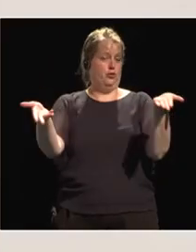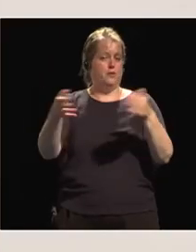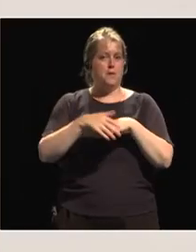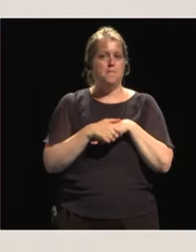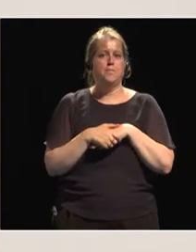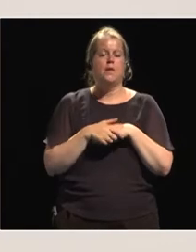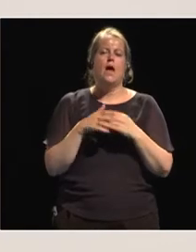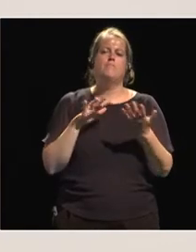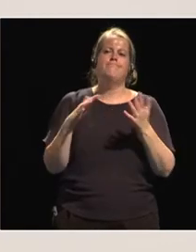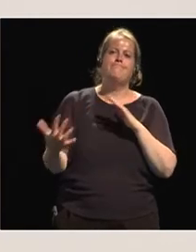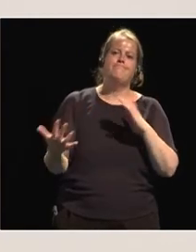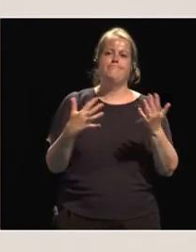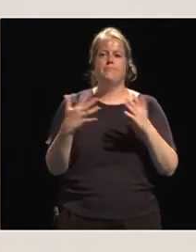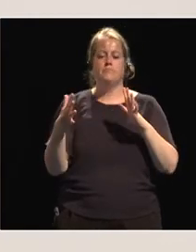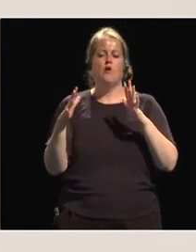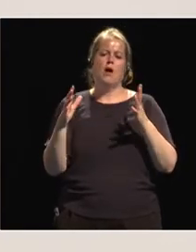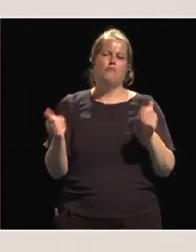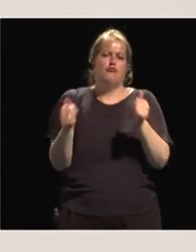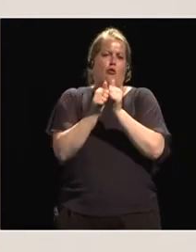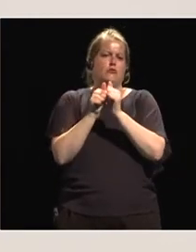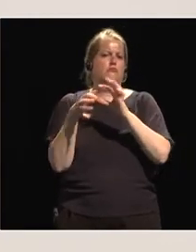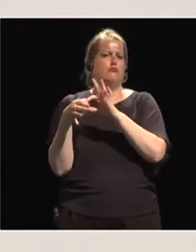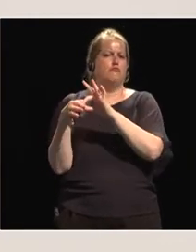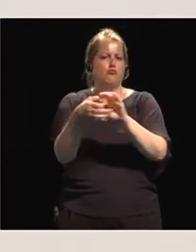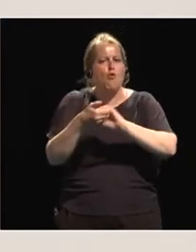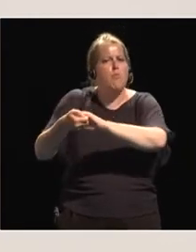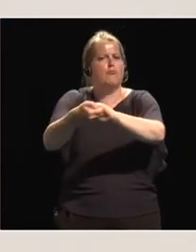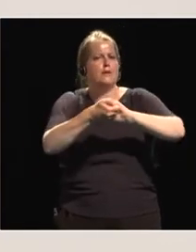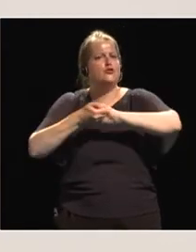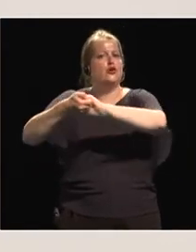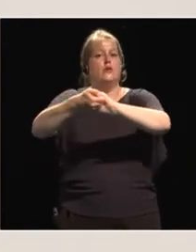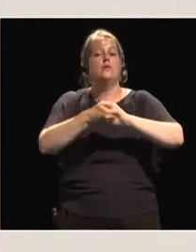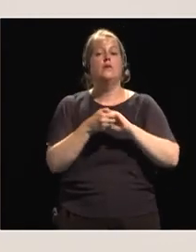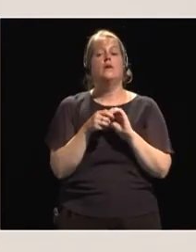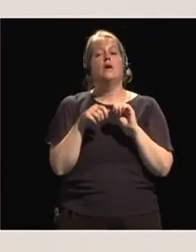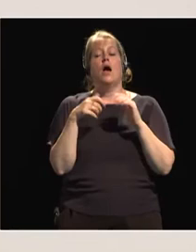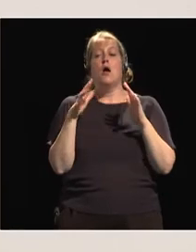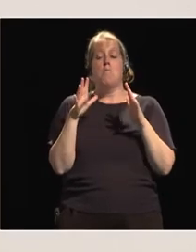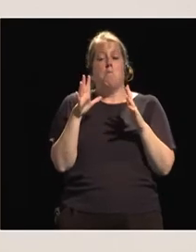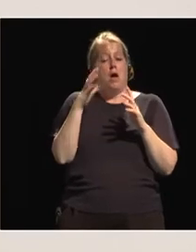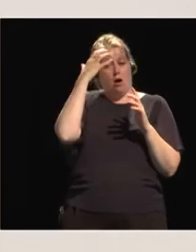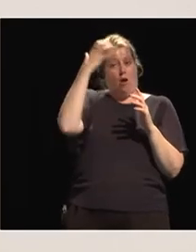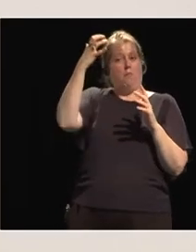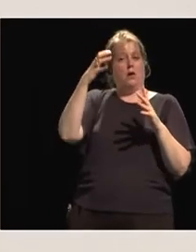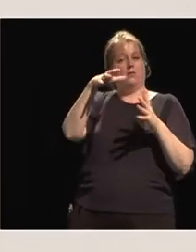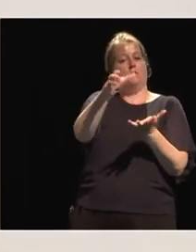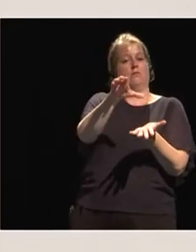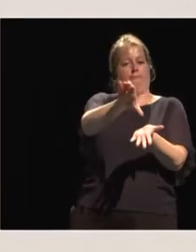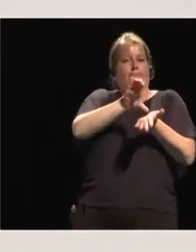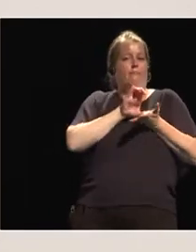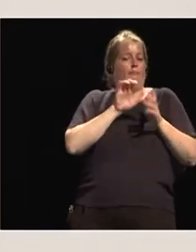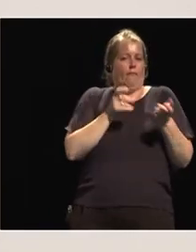it's a kind of a joint cooperation. Partially could be owned by government, like a